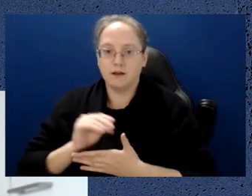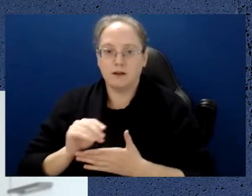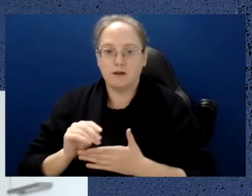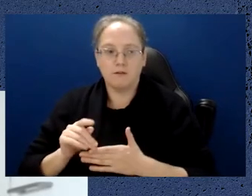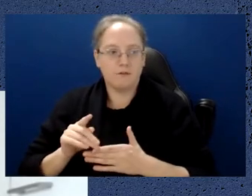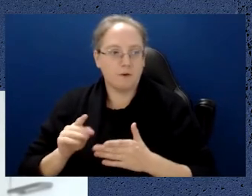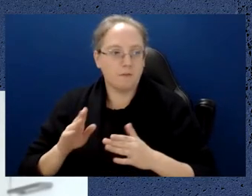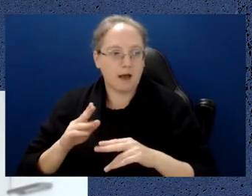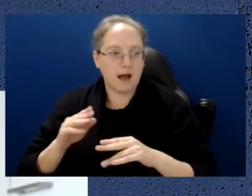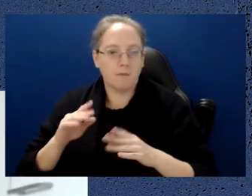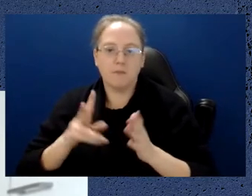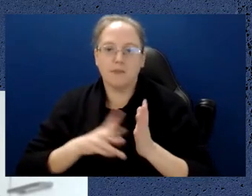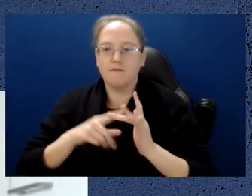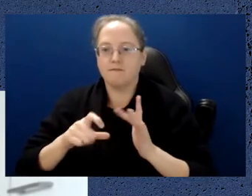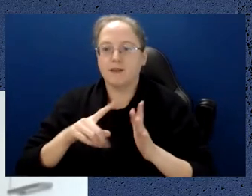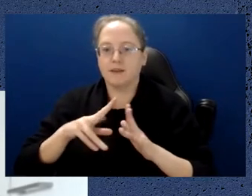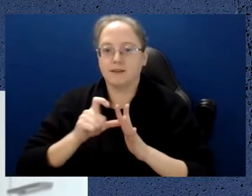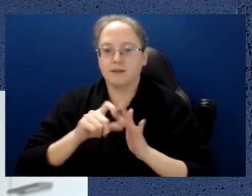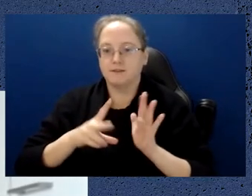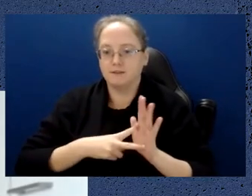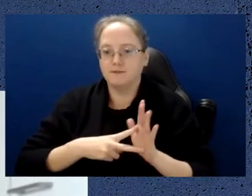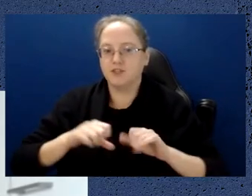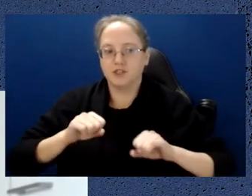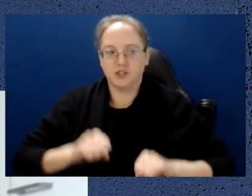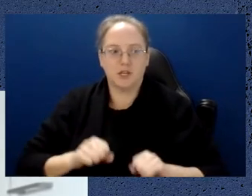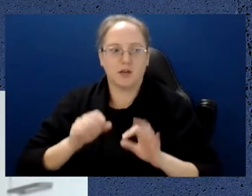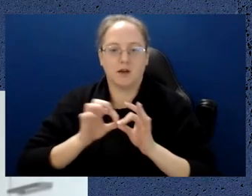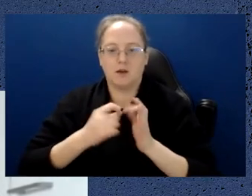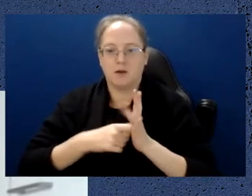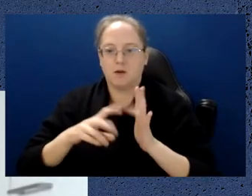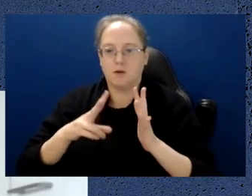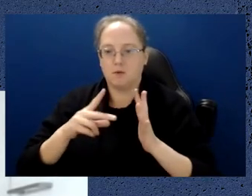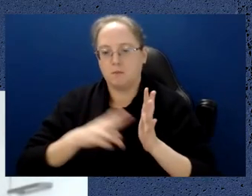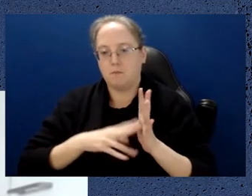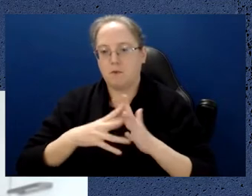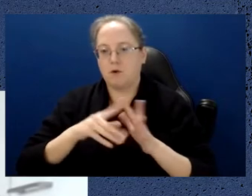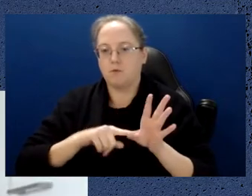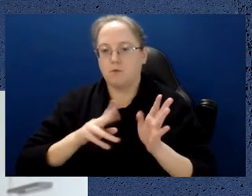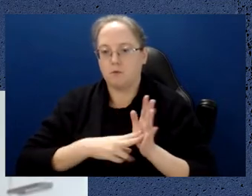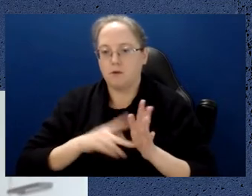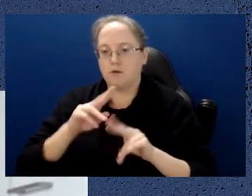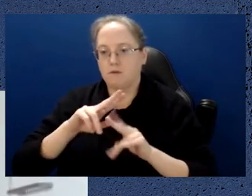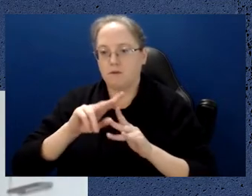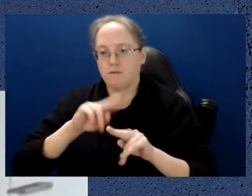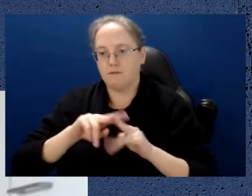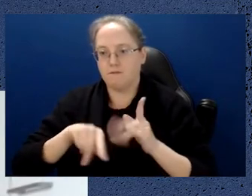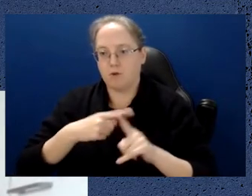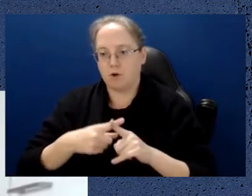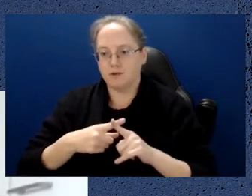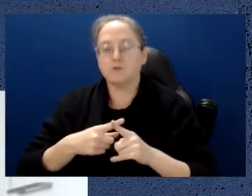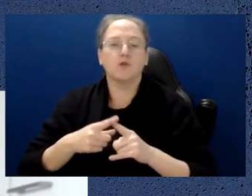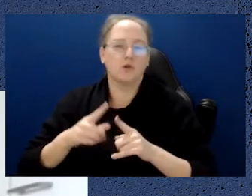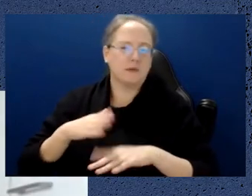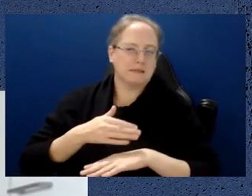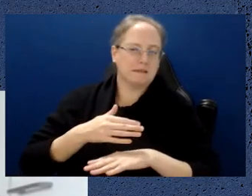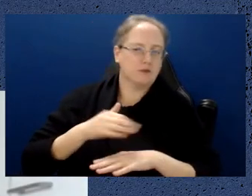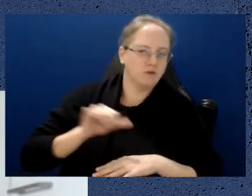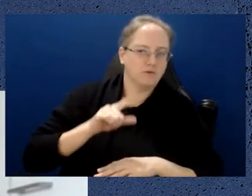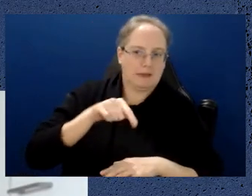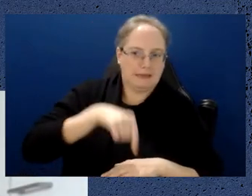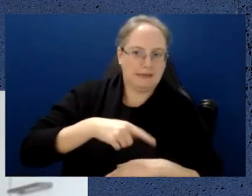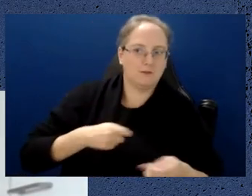ATSI's Victorian Division Chair, Dr Bronwyn Fox, who was scheduled to be the moderator for the session today. Unfortunately,